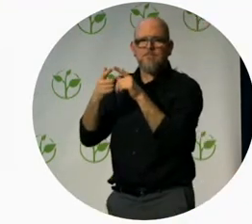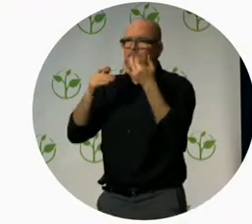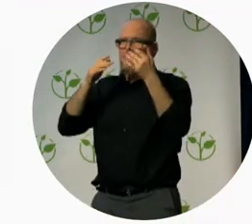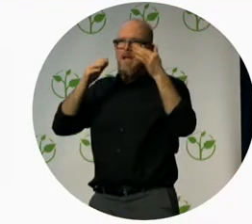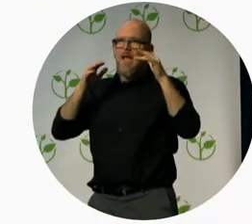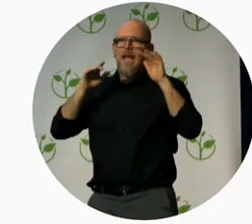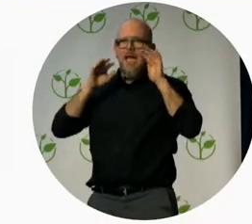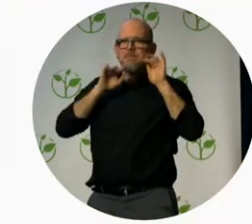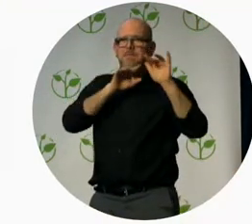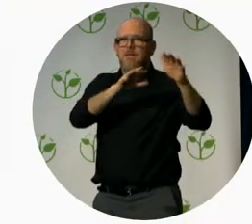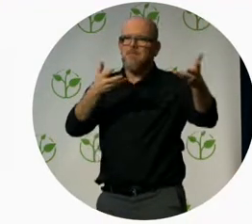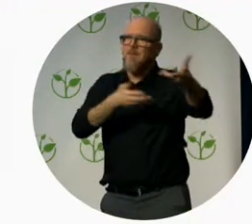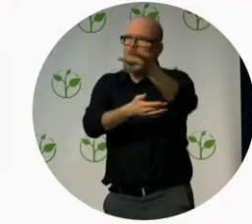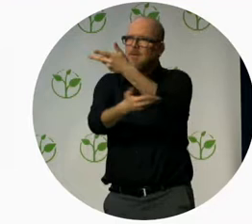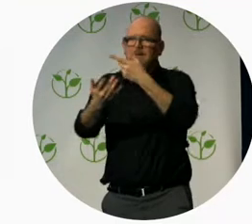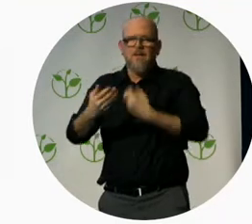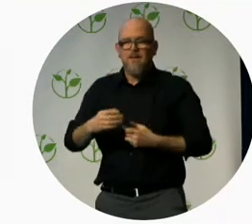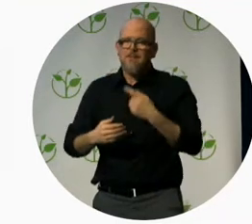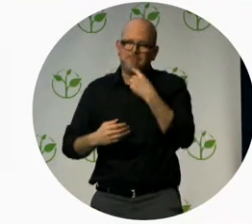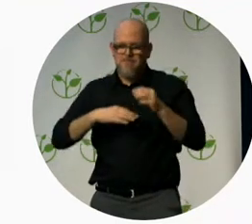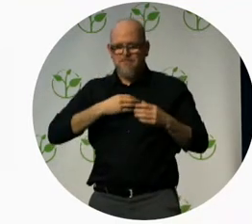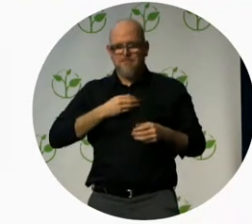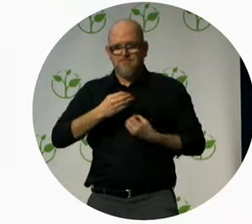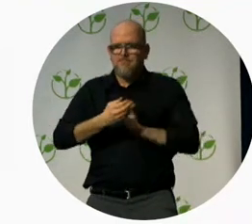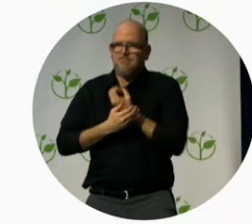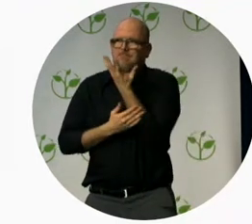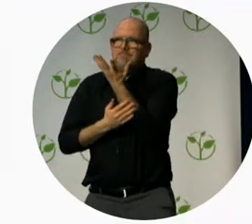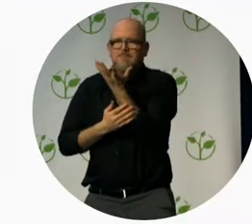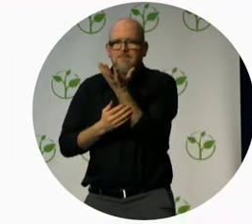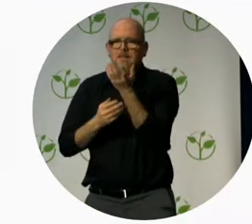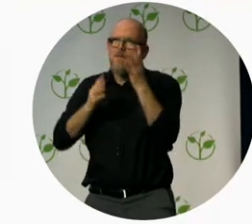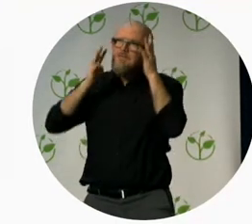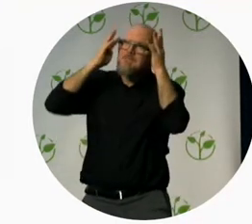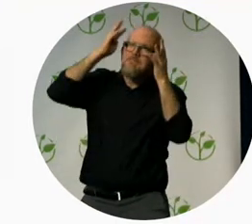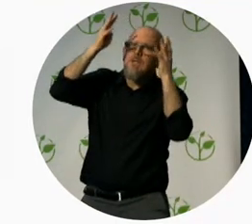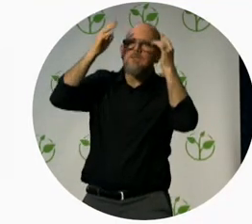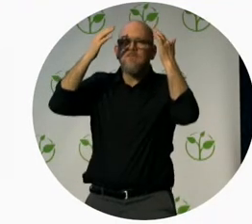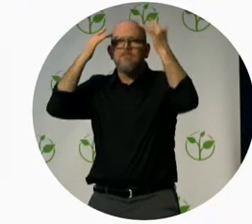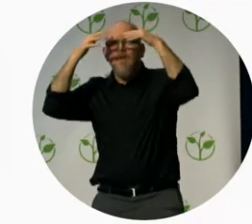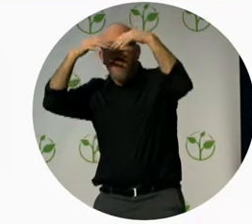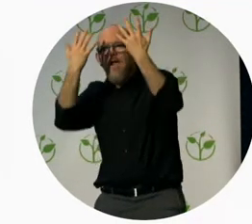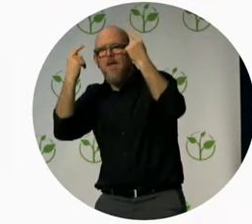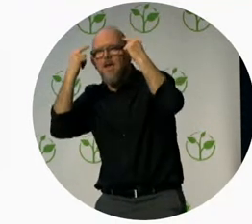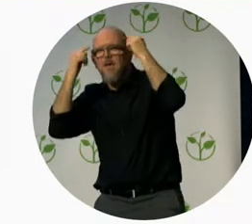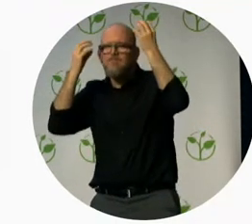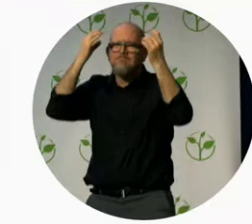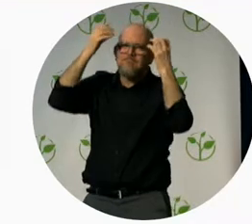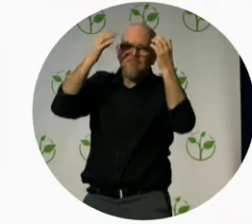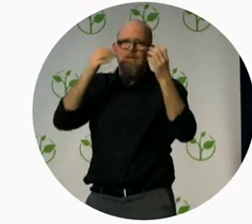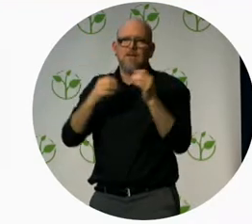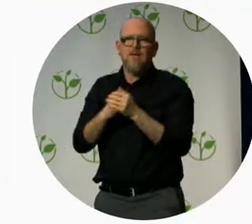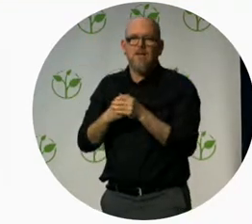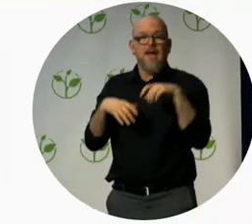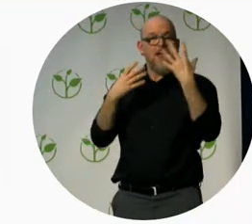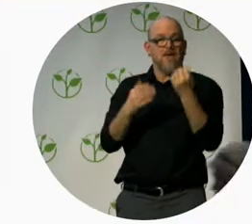matchmaking site eHarmony.com sounds crazy but it had at that time the most sophisticated